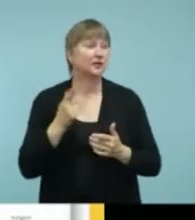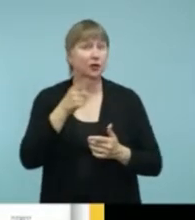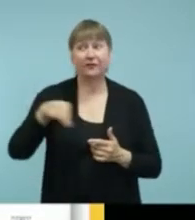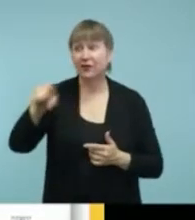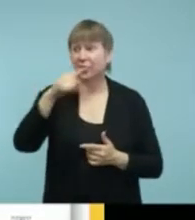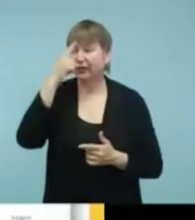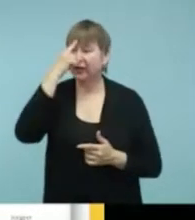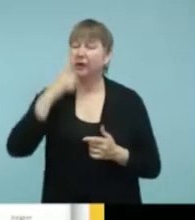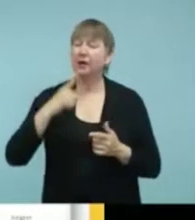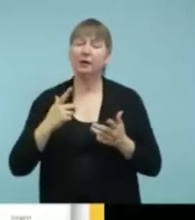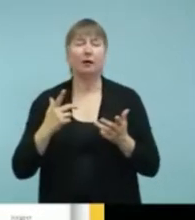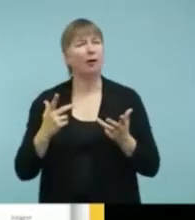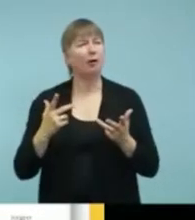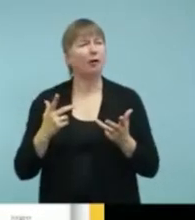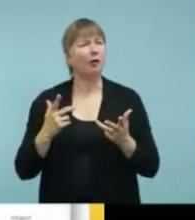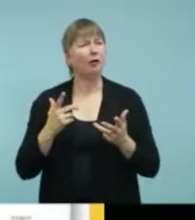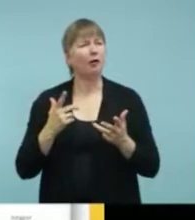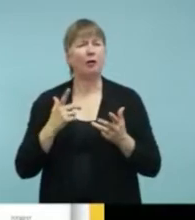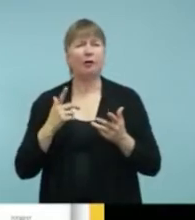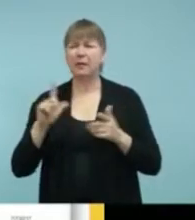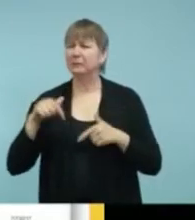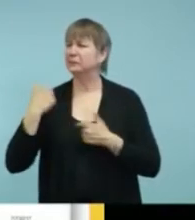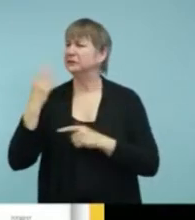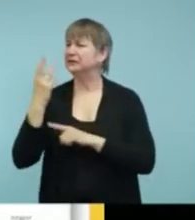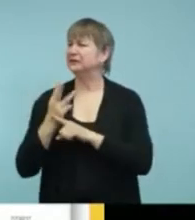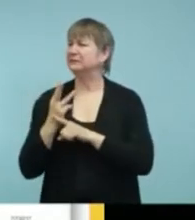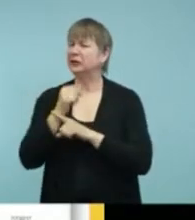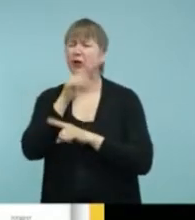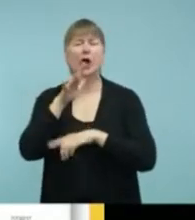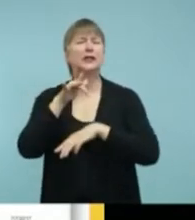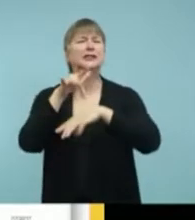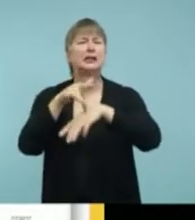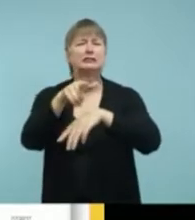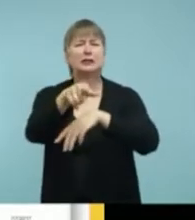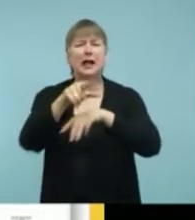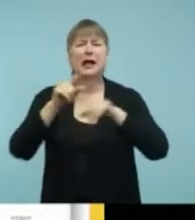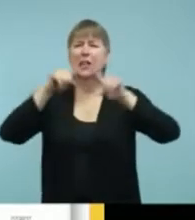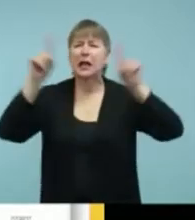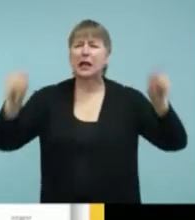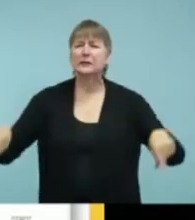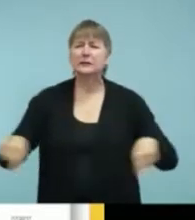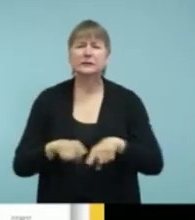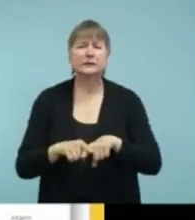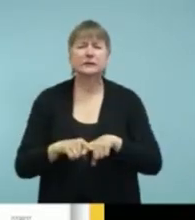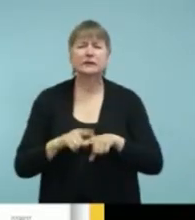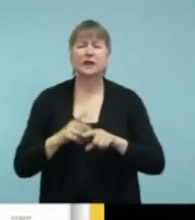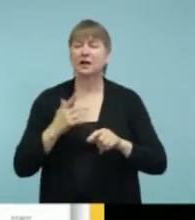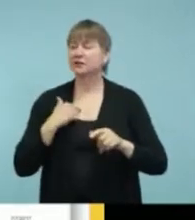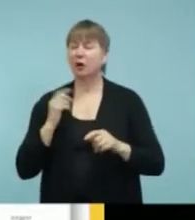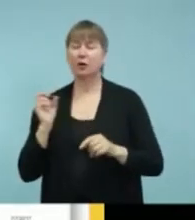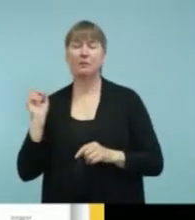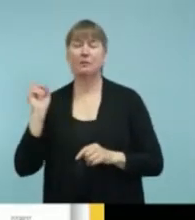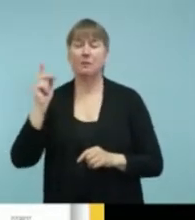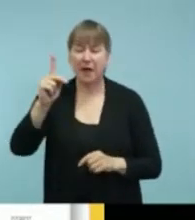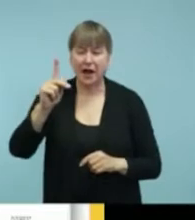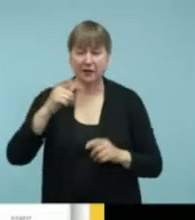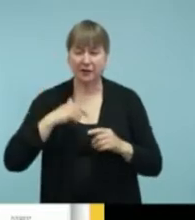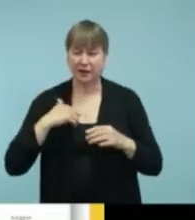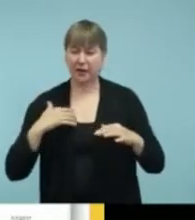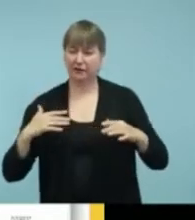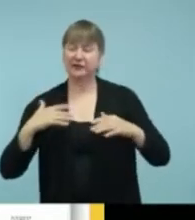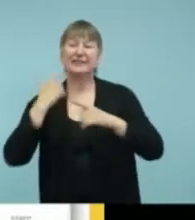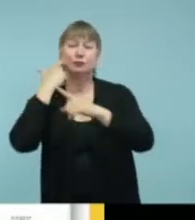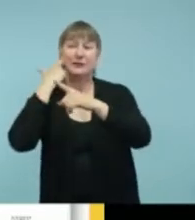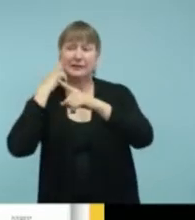list for the past six months. I wonder what she's added. Just go to the the different page and you will see the most